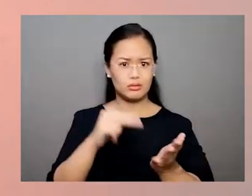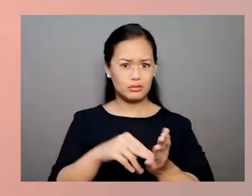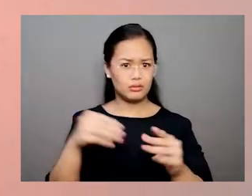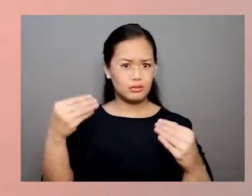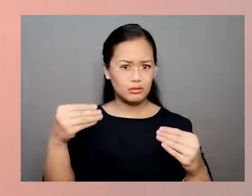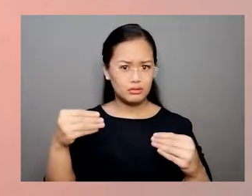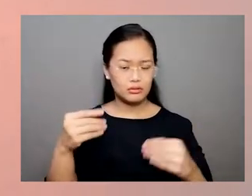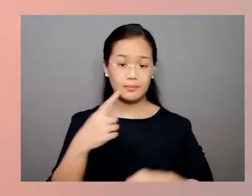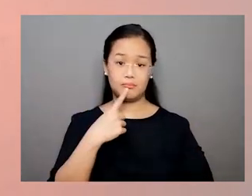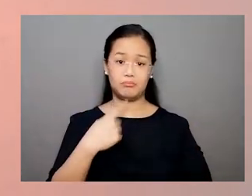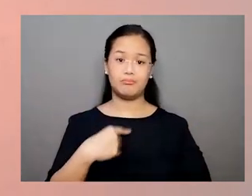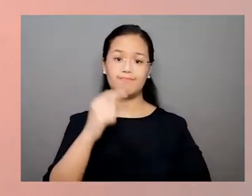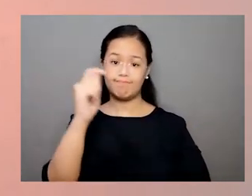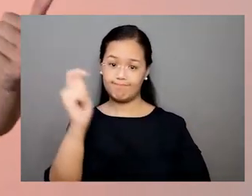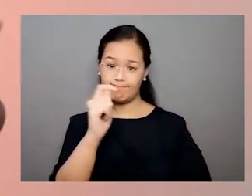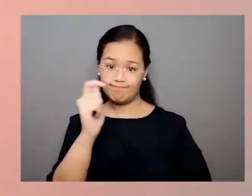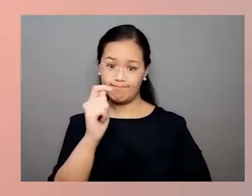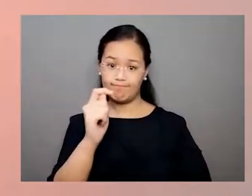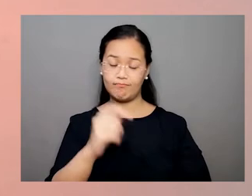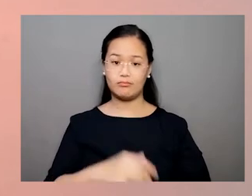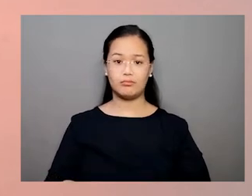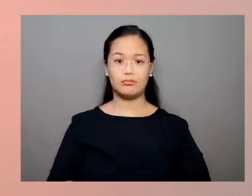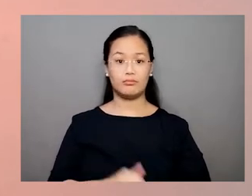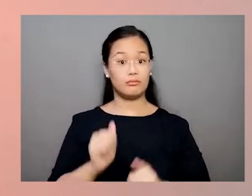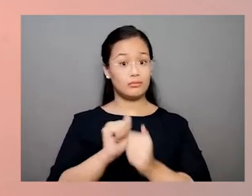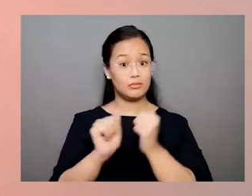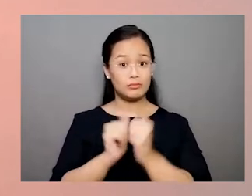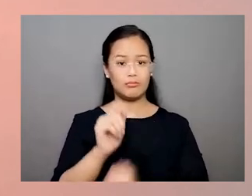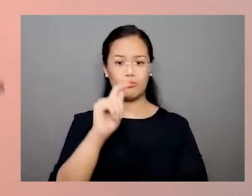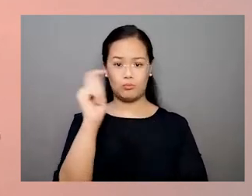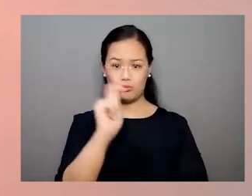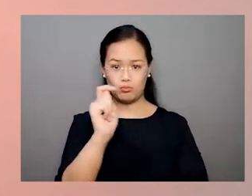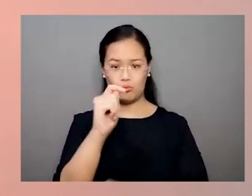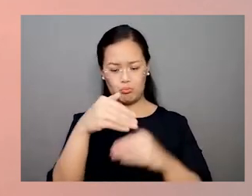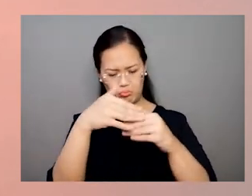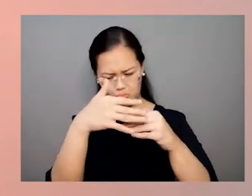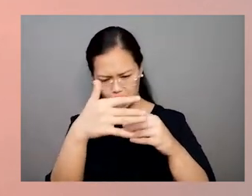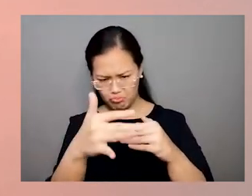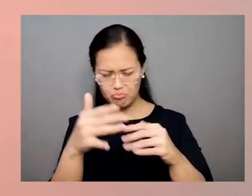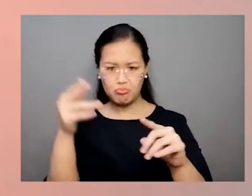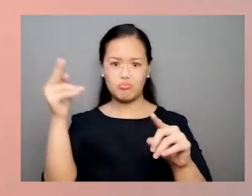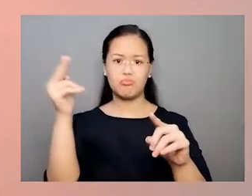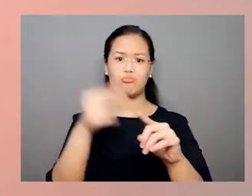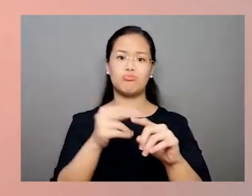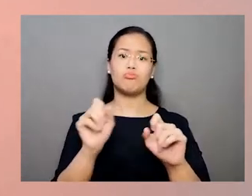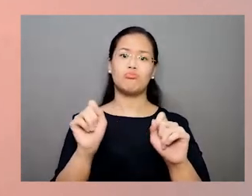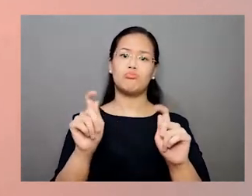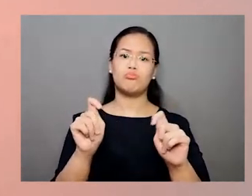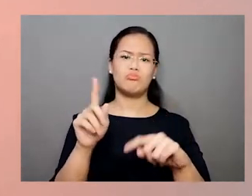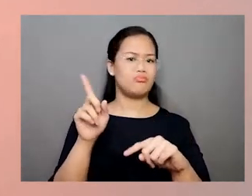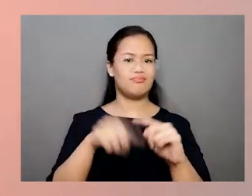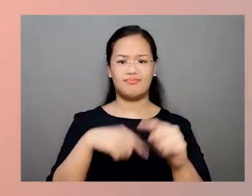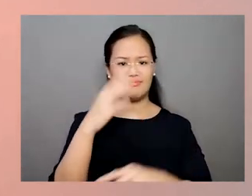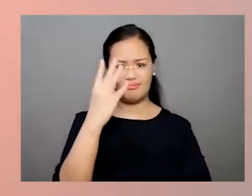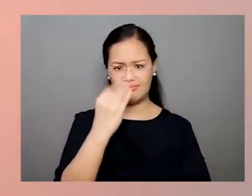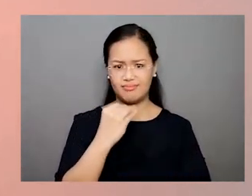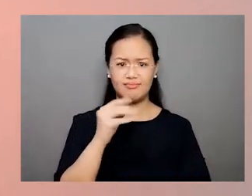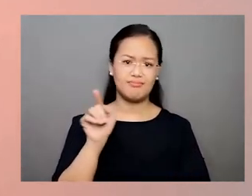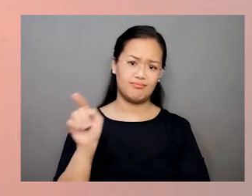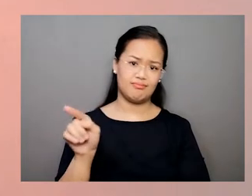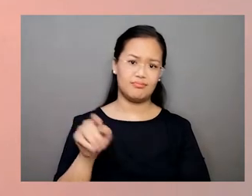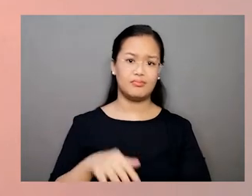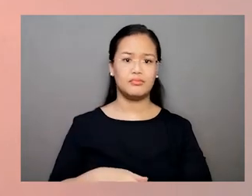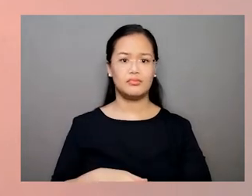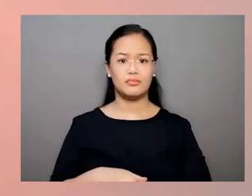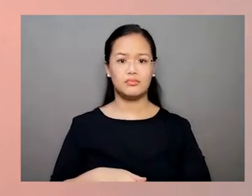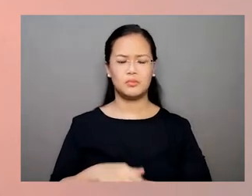notice. He said, Tuesday. So from Tuesday until that day, Saturday, he could not sleep.